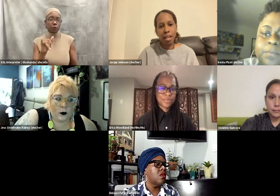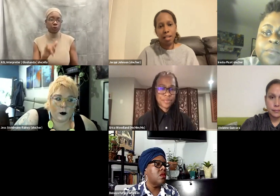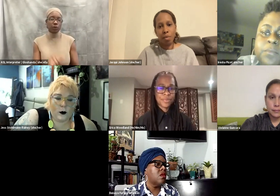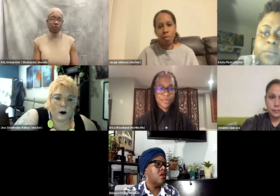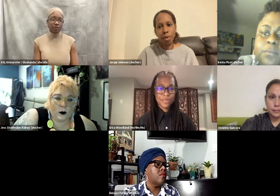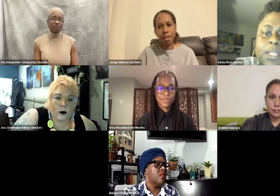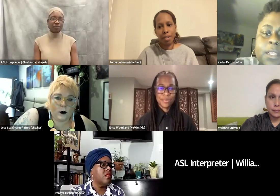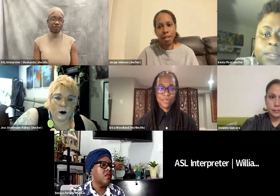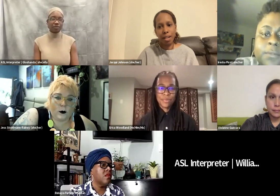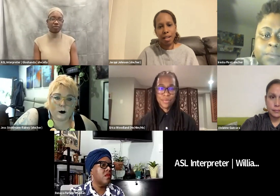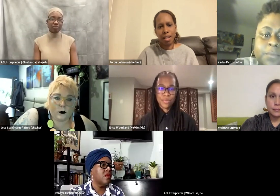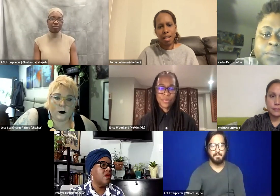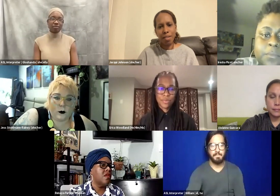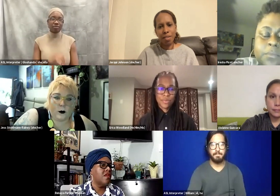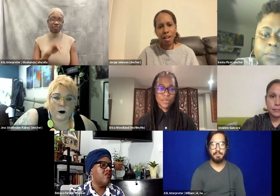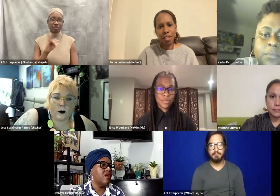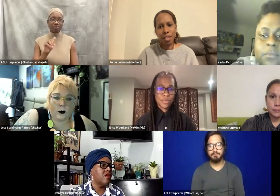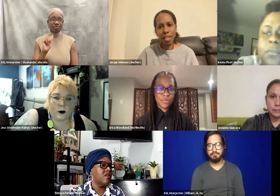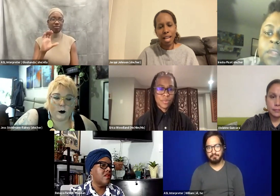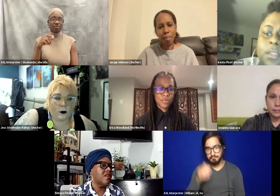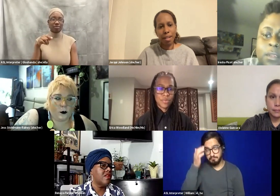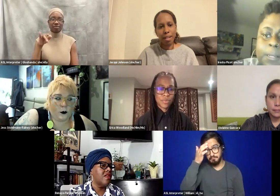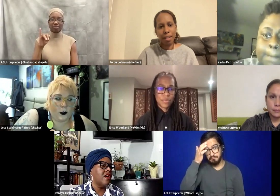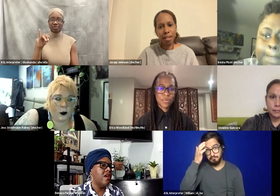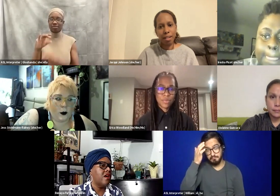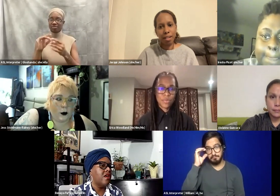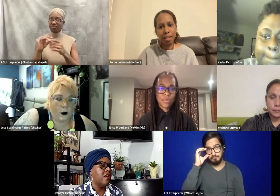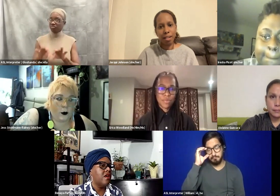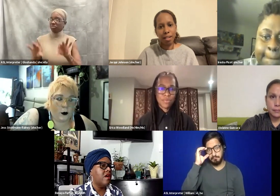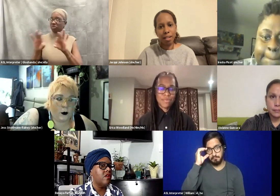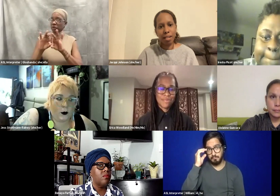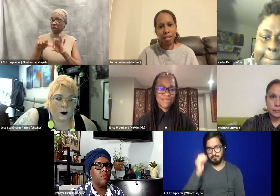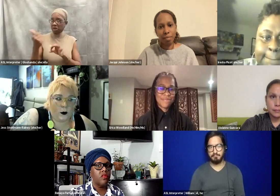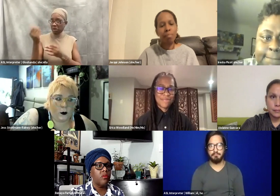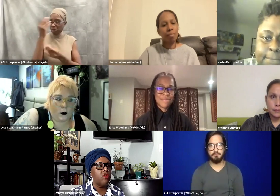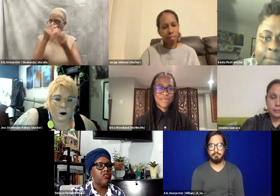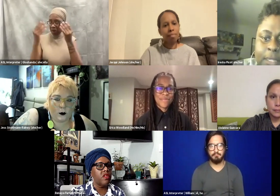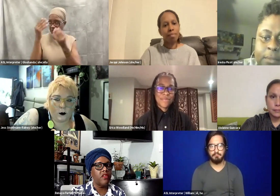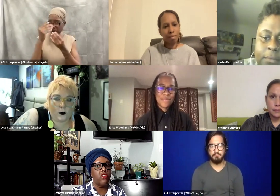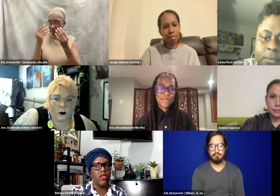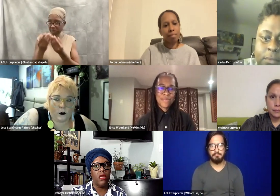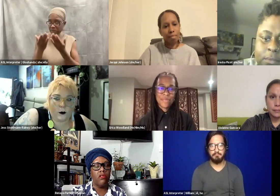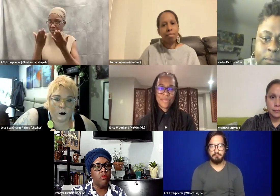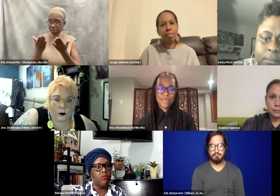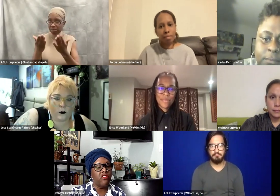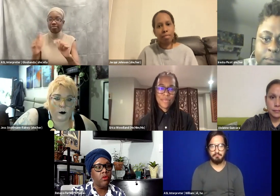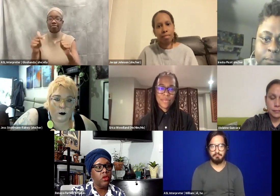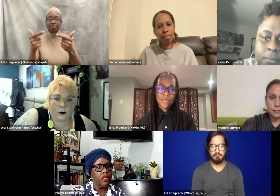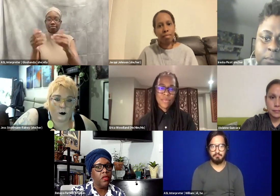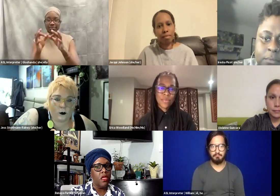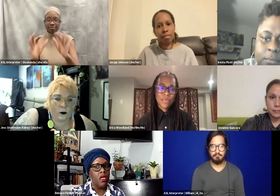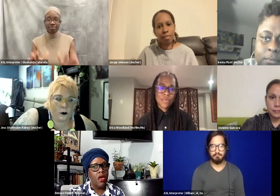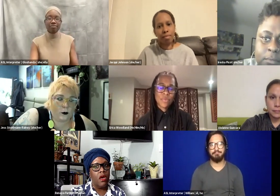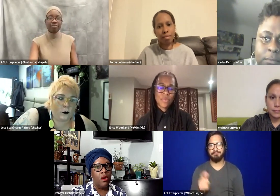Yeah, so important. Any other thoughts on this topic? I have, um, some thoughts around that Jackie, especially